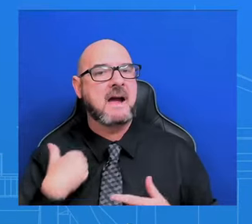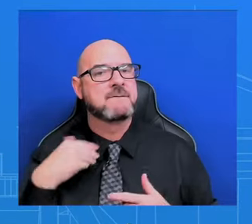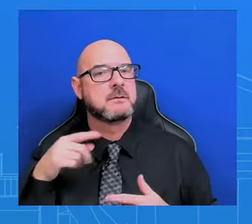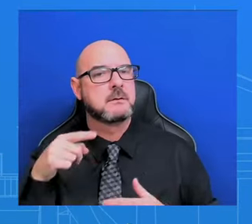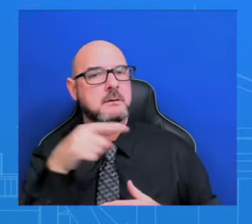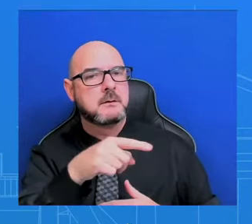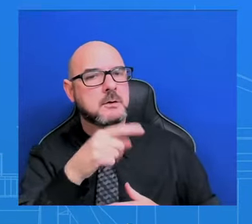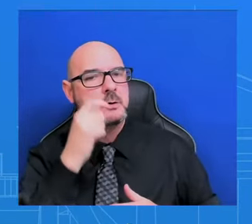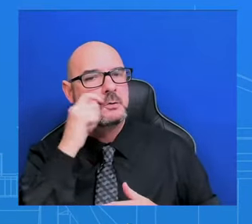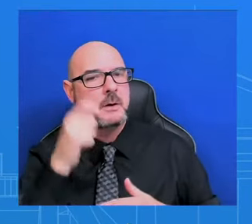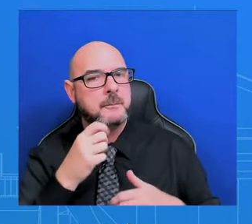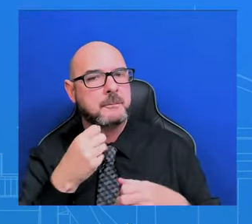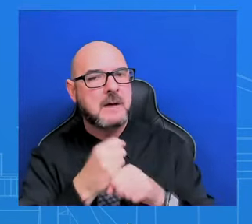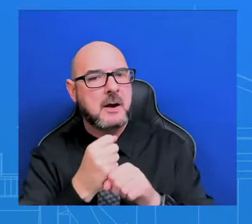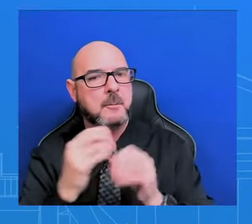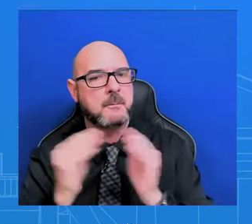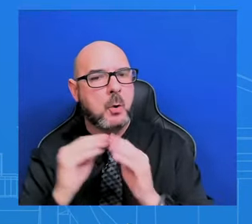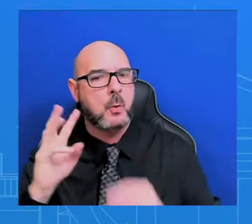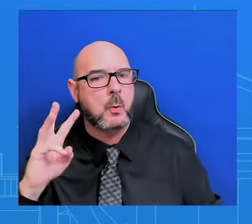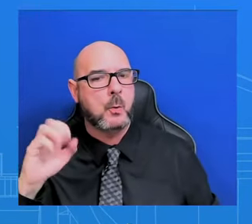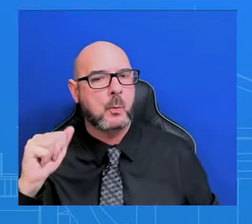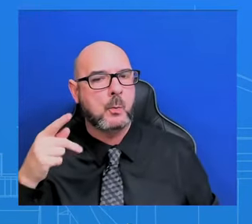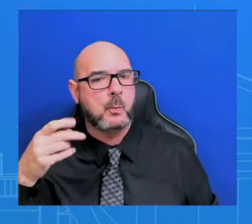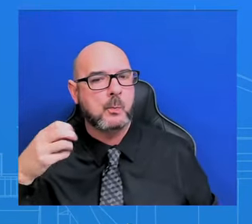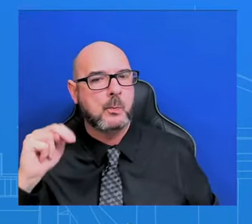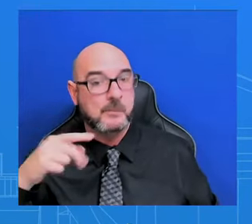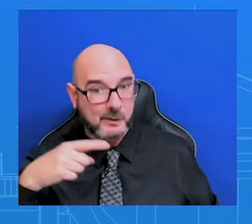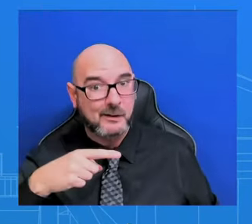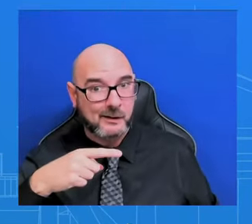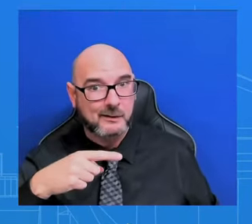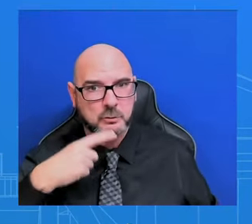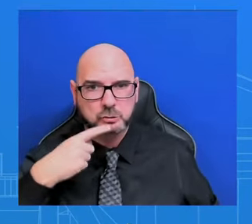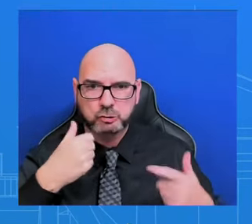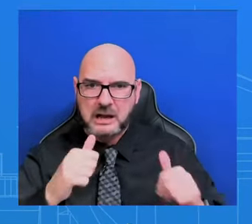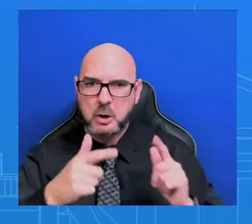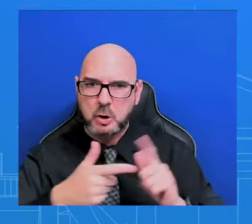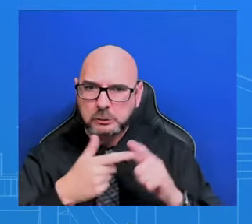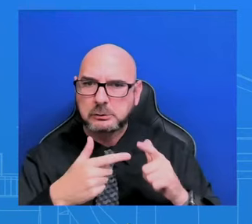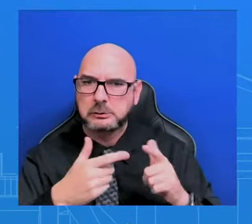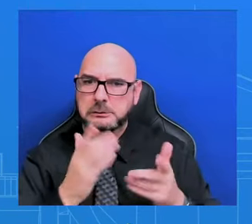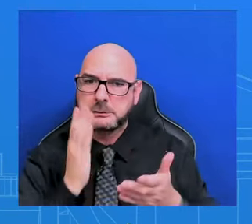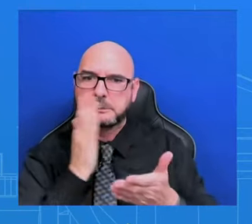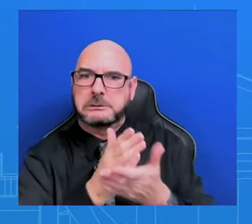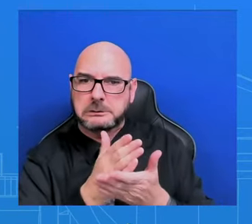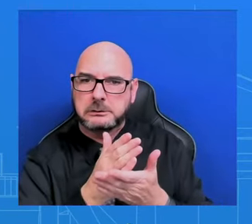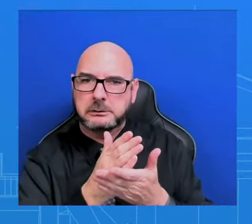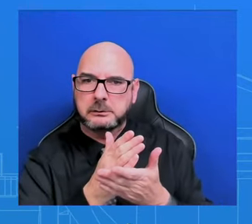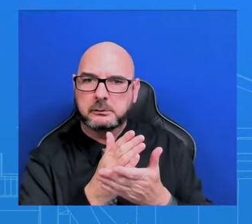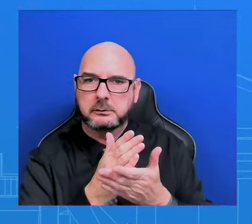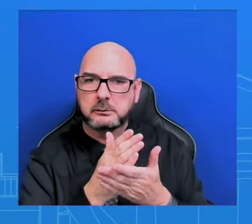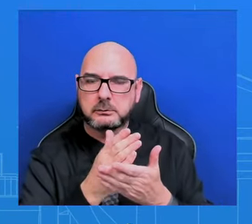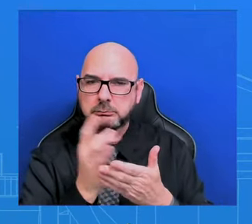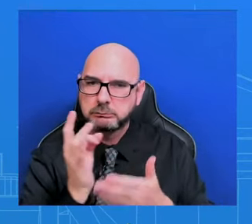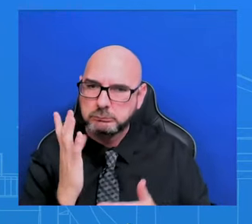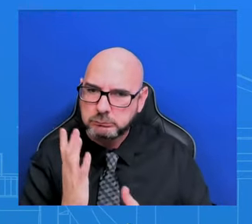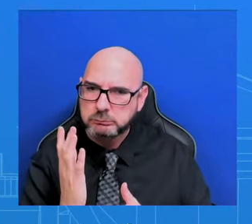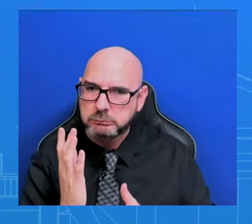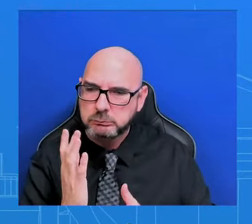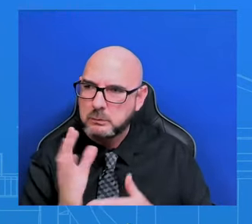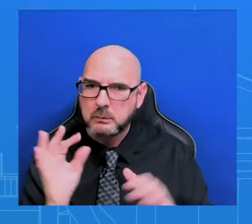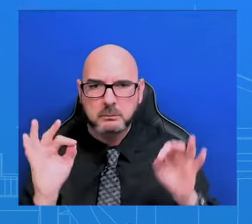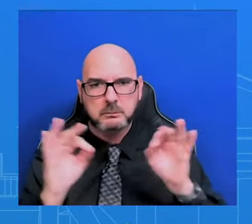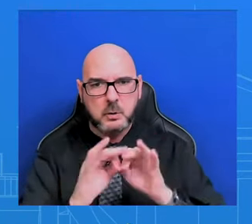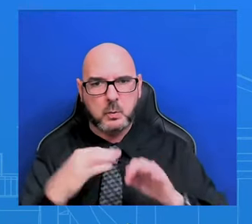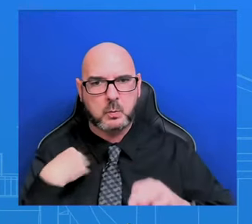wearing down the Ukrainians' ability to defend themselves over time, which, again, just makes, just underscores how important it is that we get this supplemental funding for